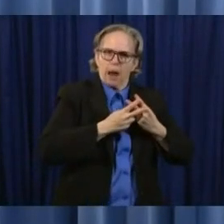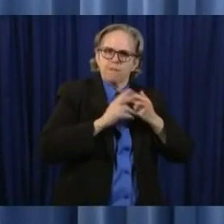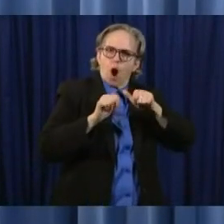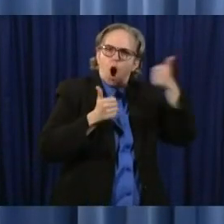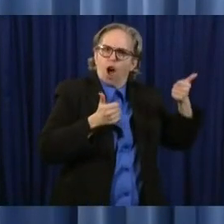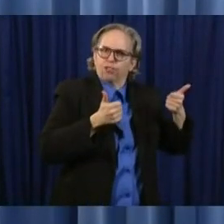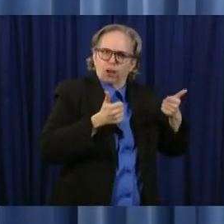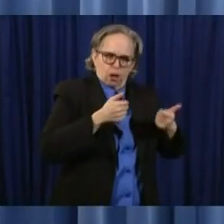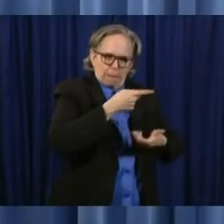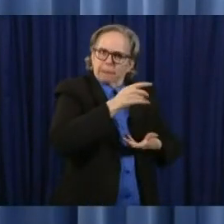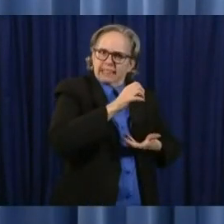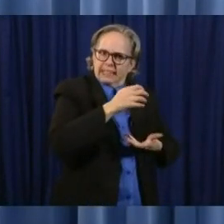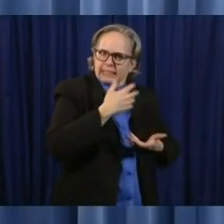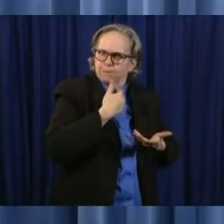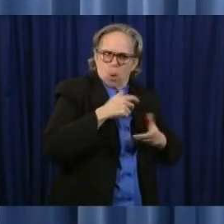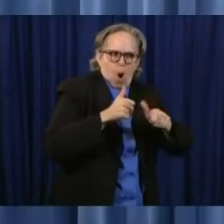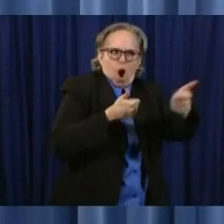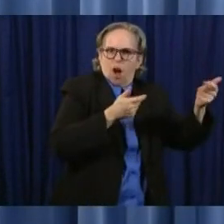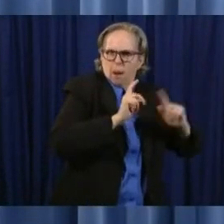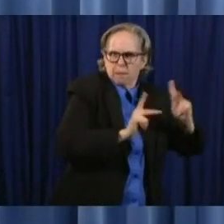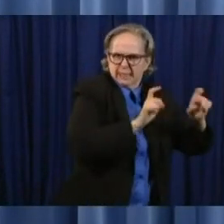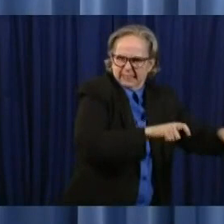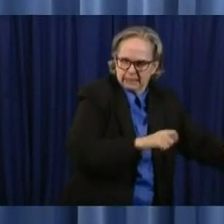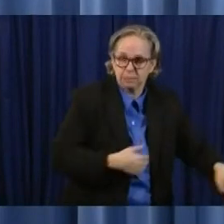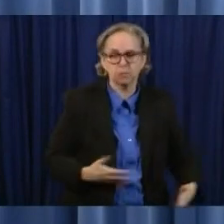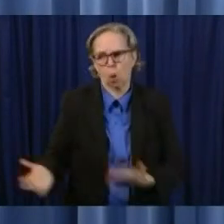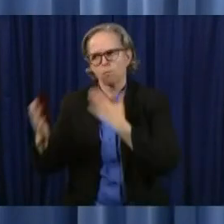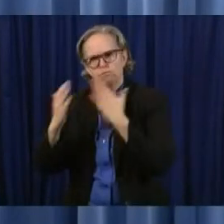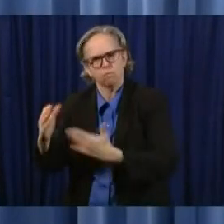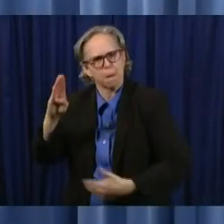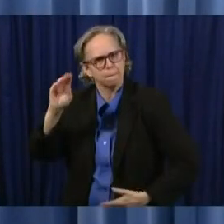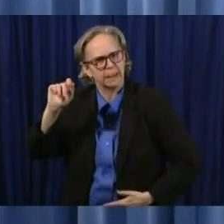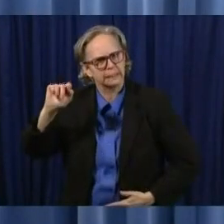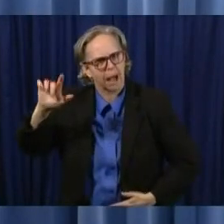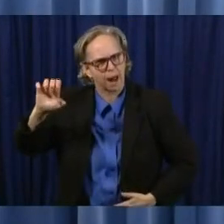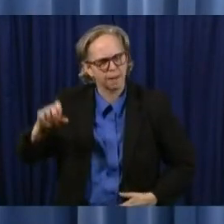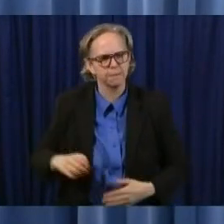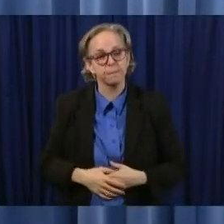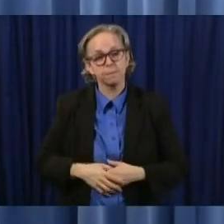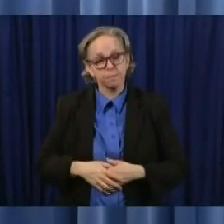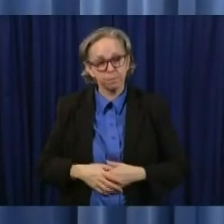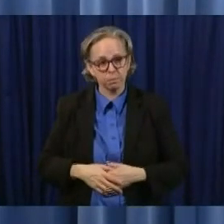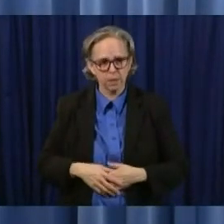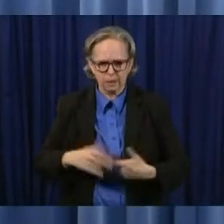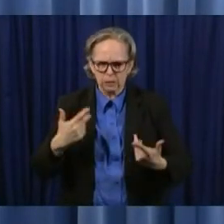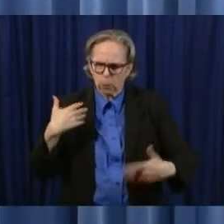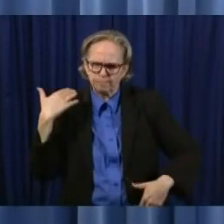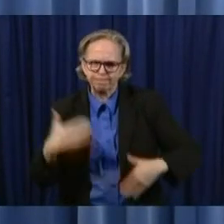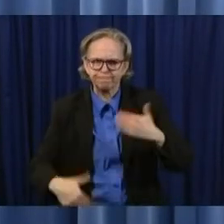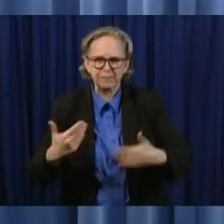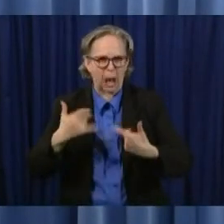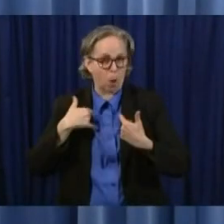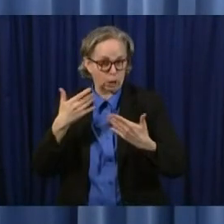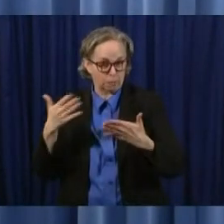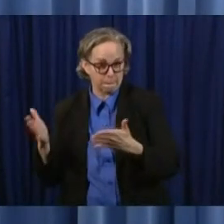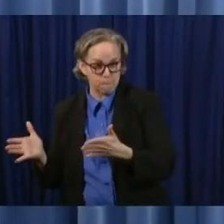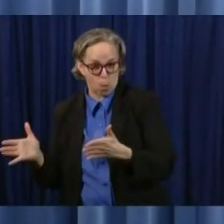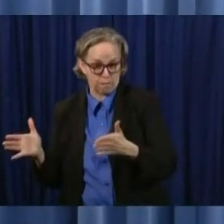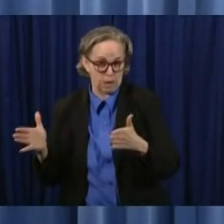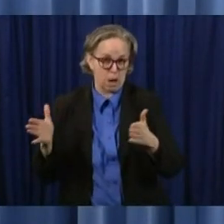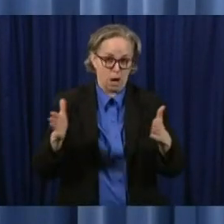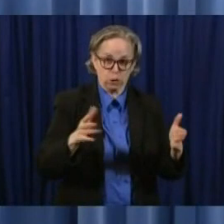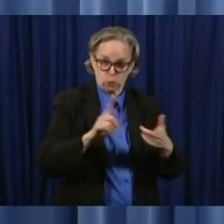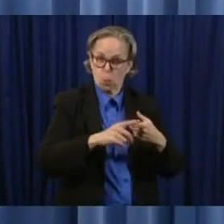reopening process as we try to get Ohio businesses back moving forward we must make sure